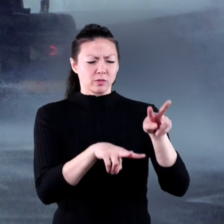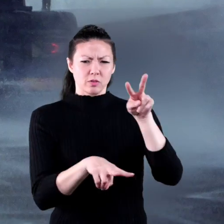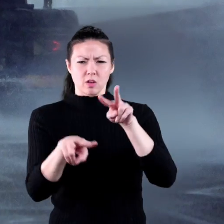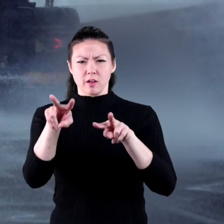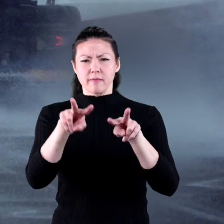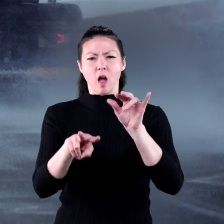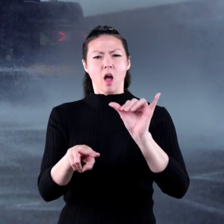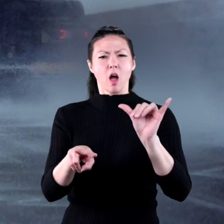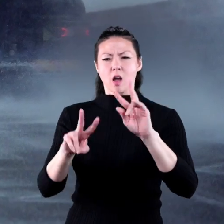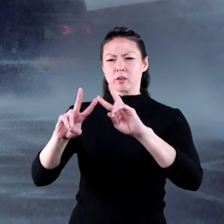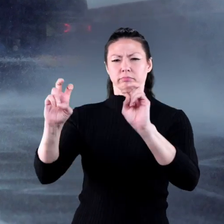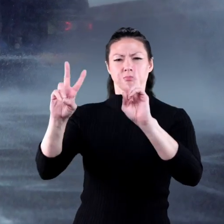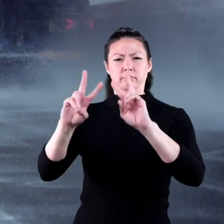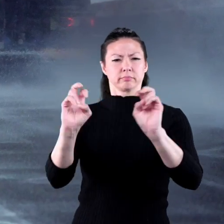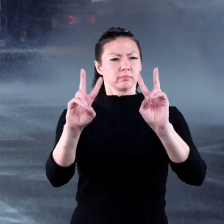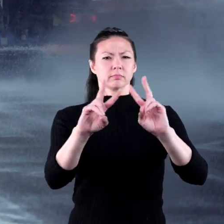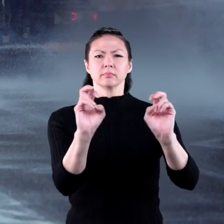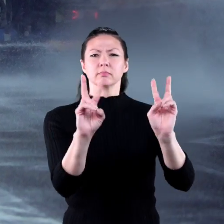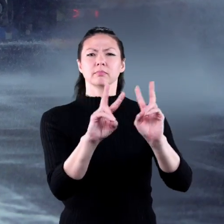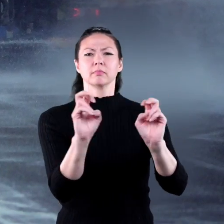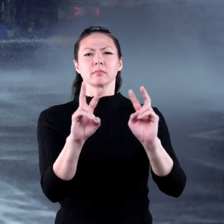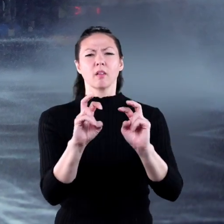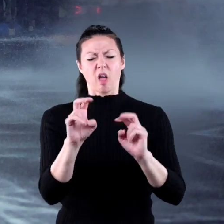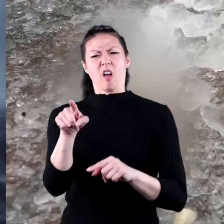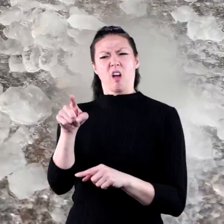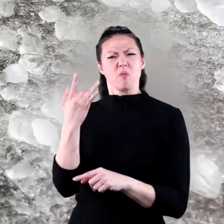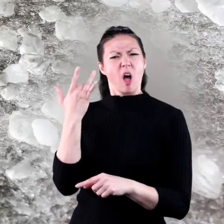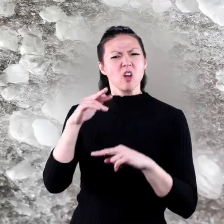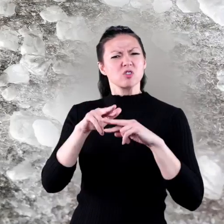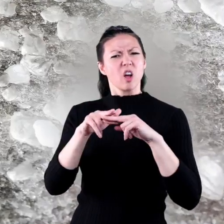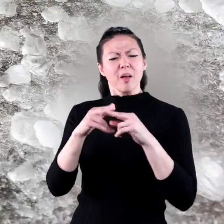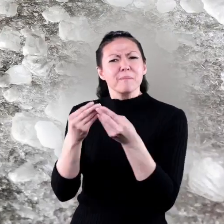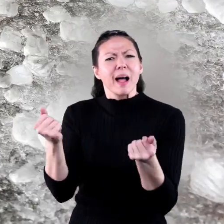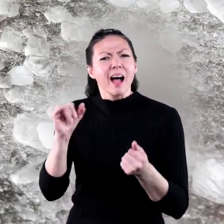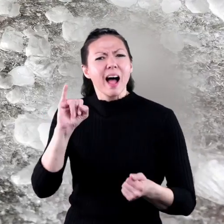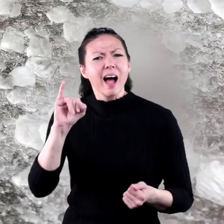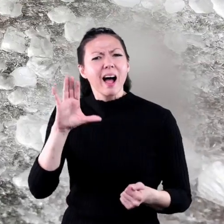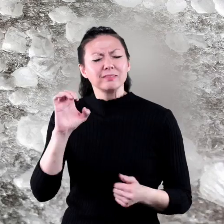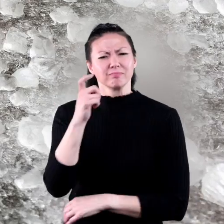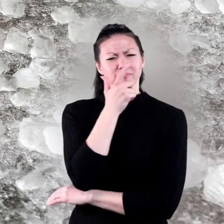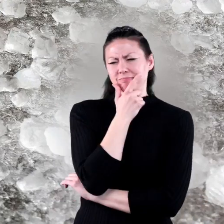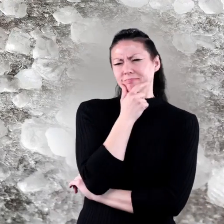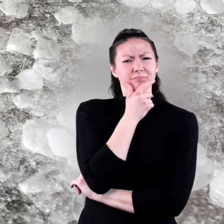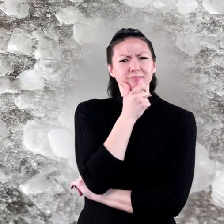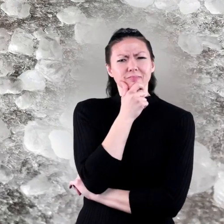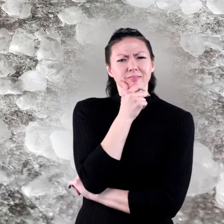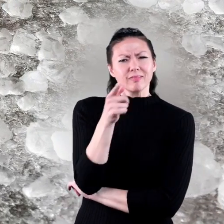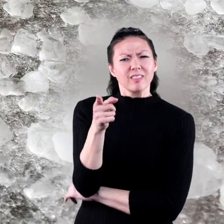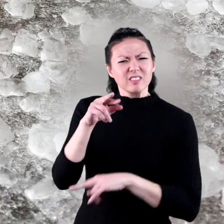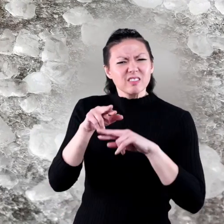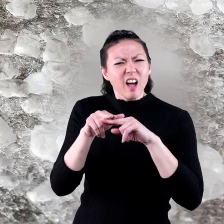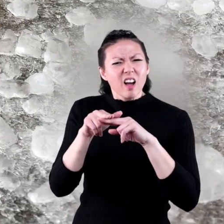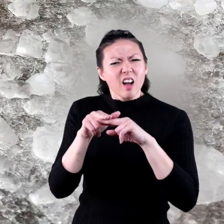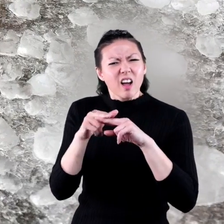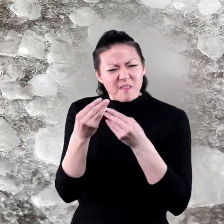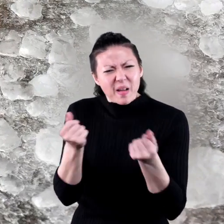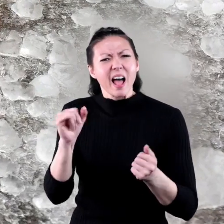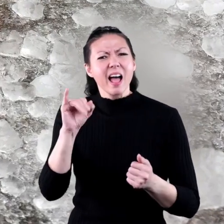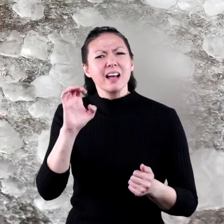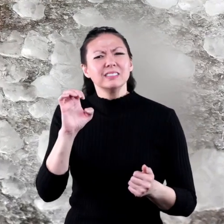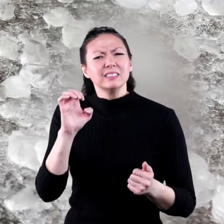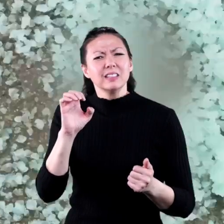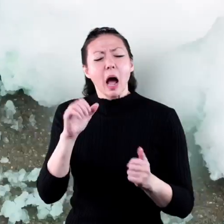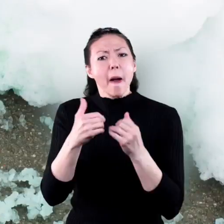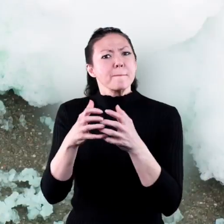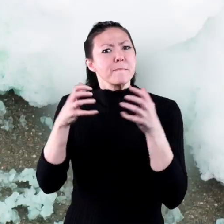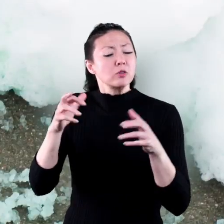observation. Hmm, it looks like salt melts ice. But how much salt does it take to melt the ice? And